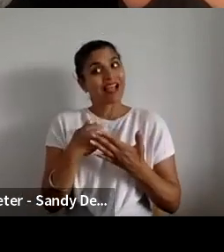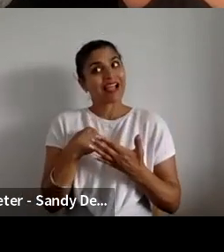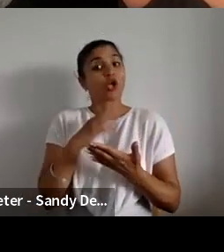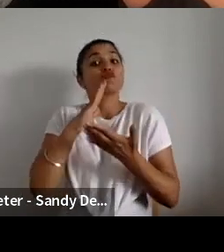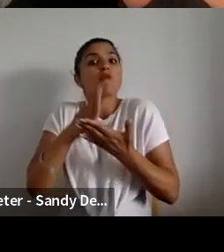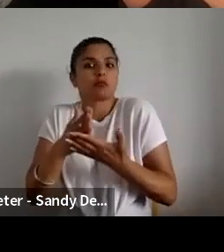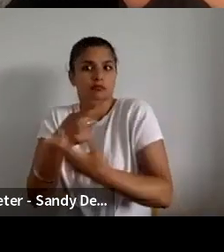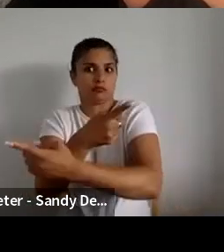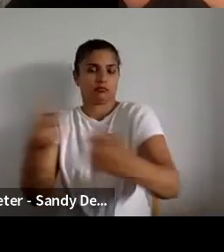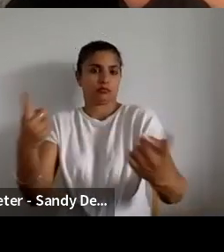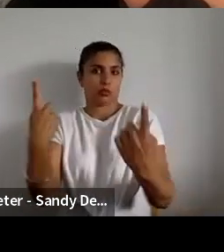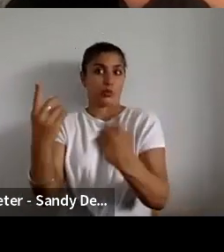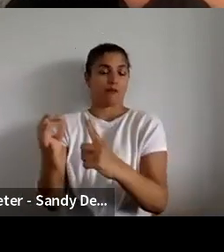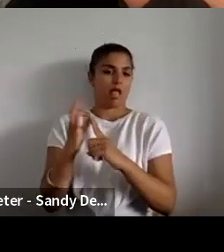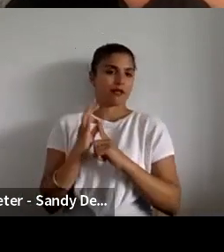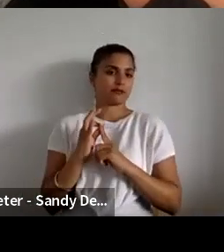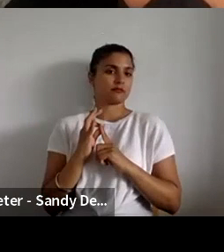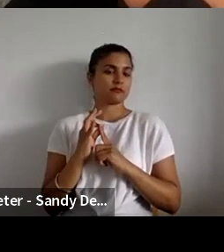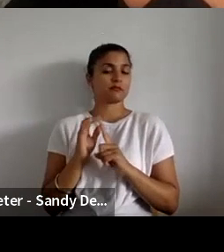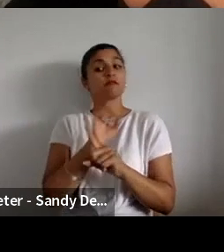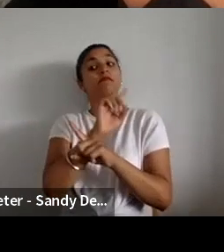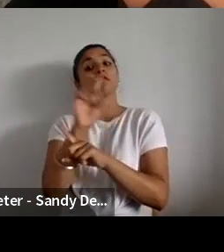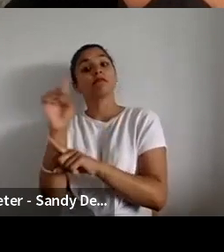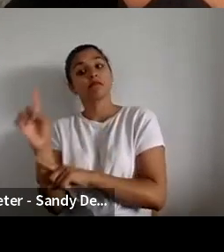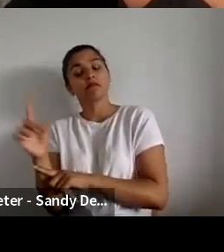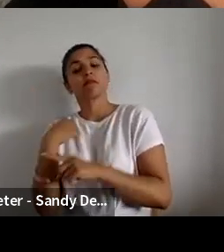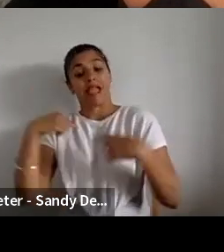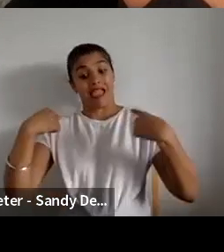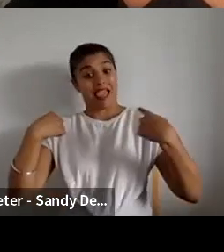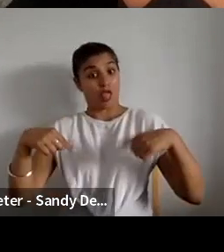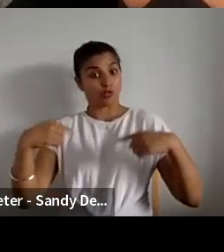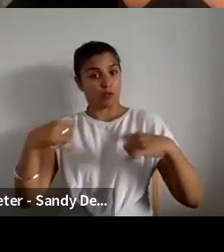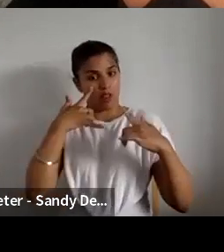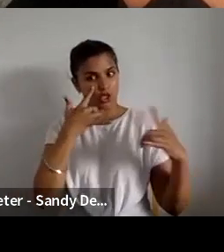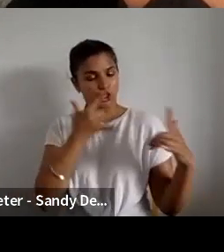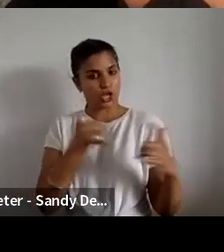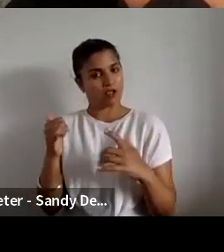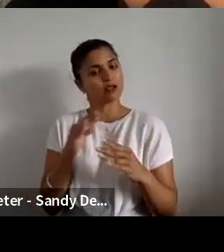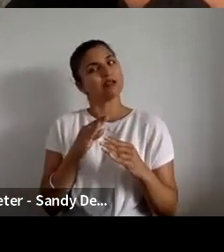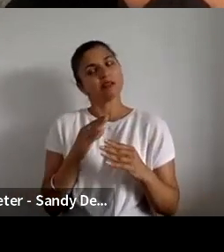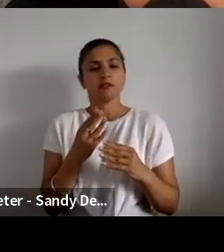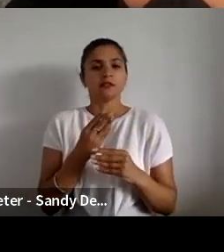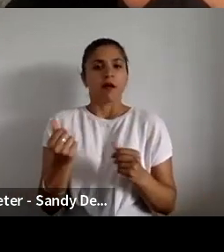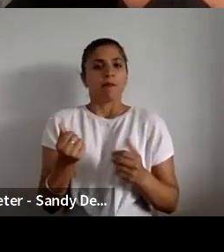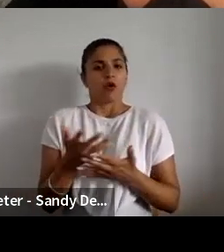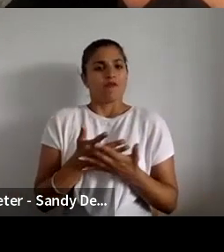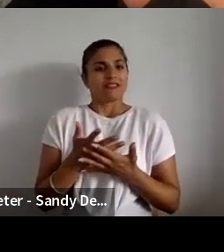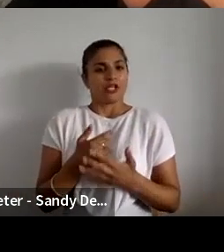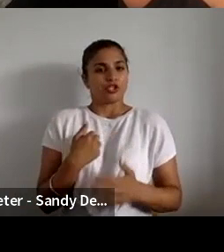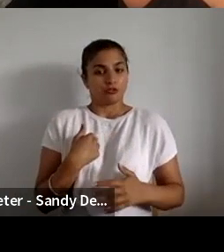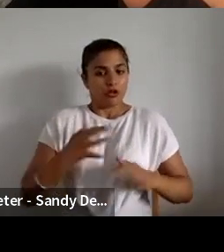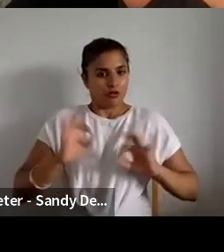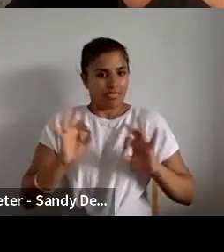then when we got to eligibility checking, we were in the uncomfortable position of having not asked for CVs,